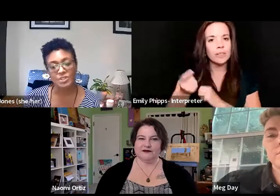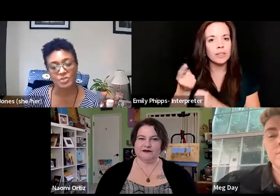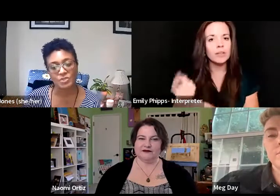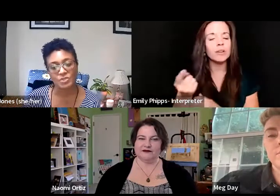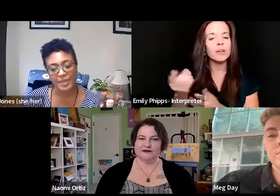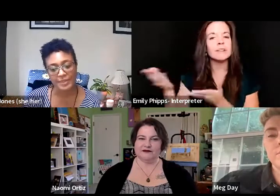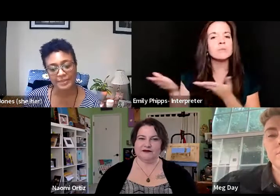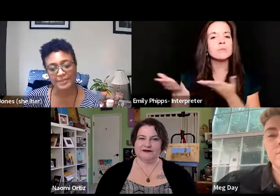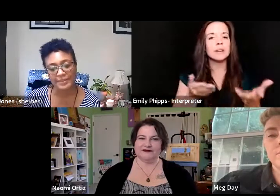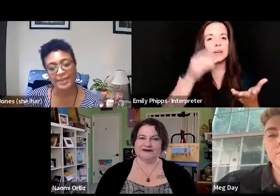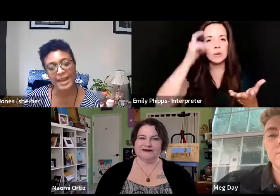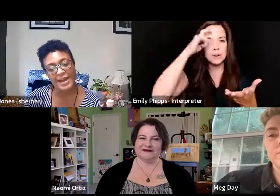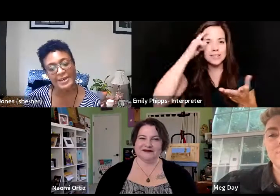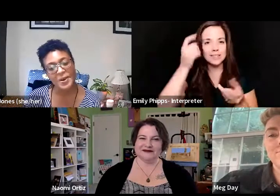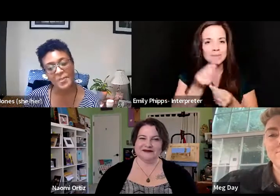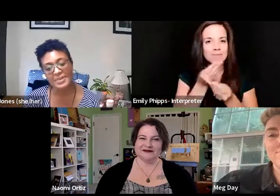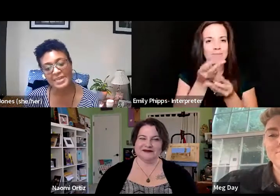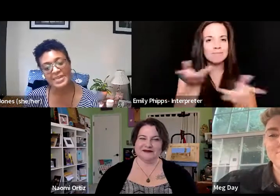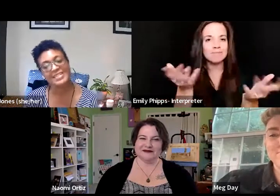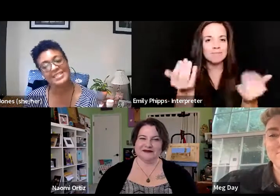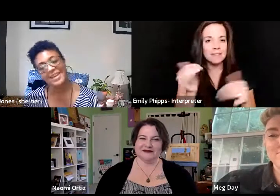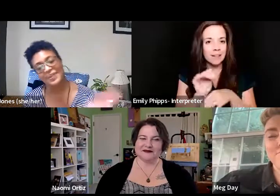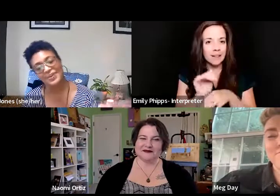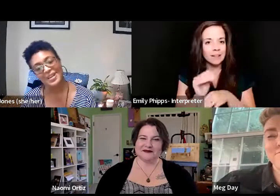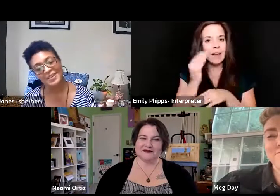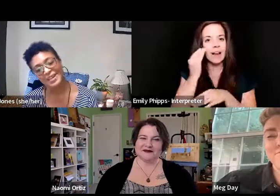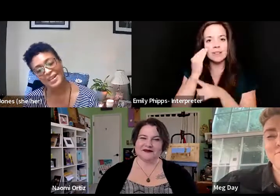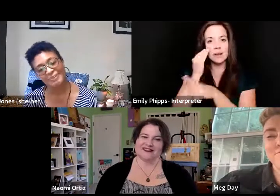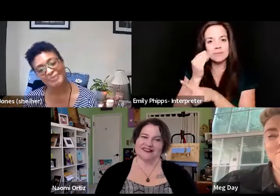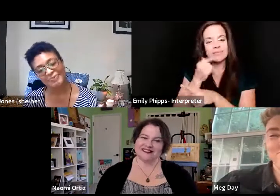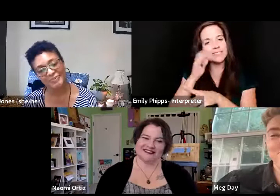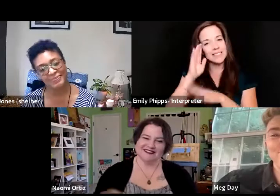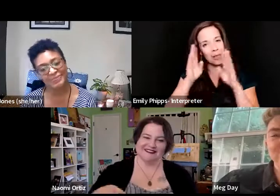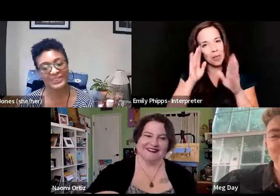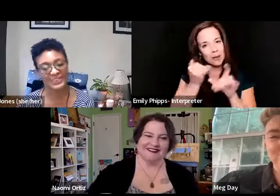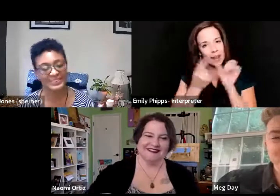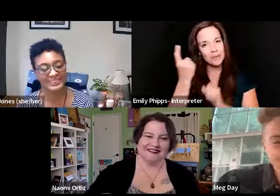wisdom to you tonight. I know Naomi. Say hello to everybody.